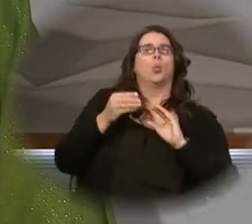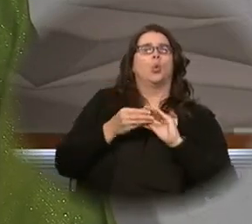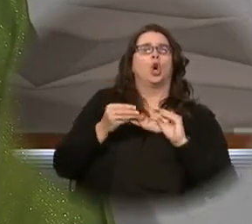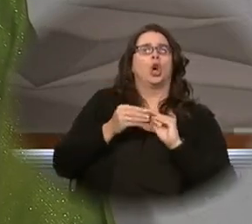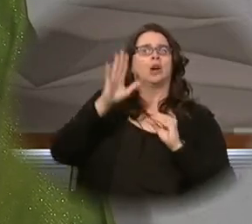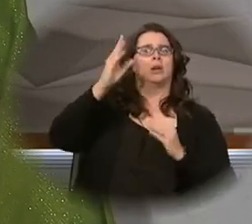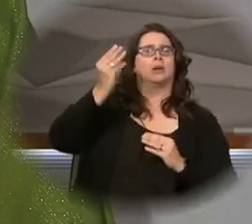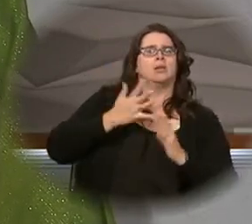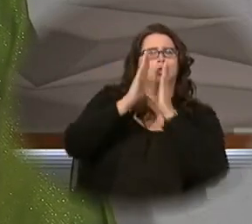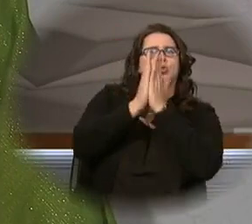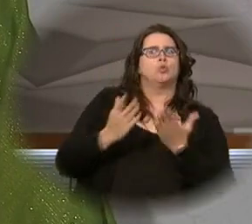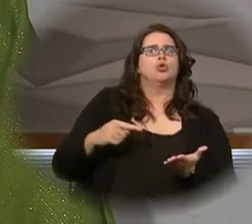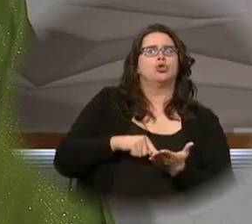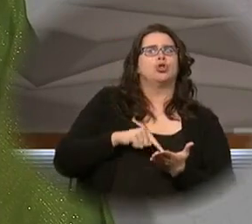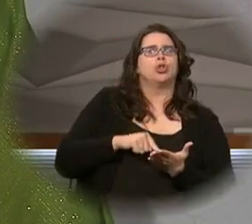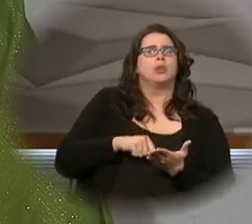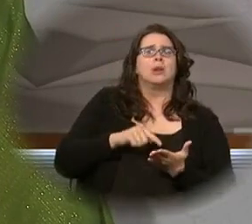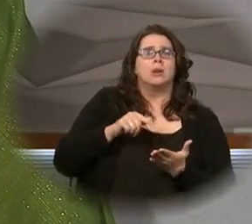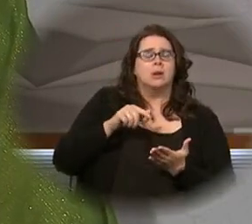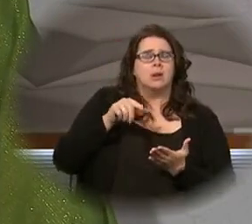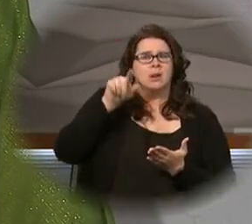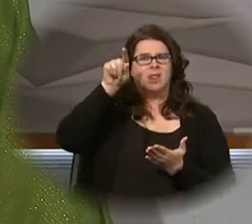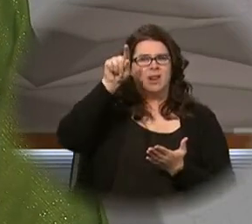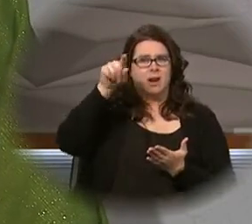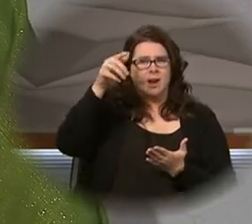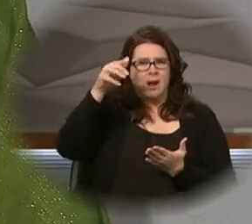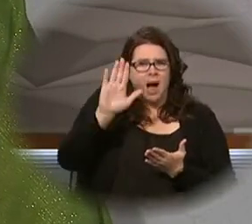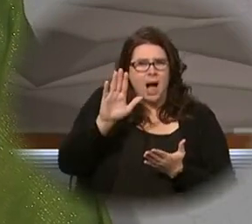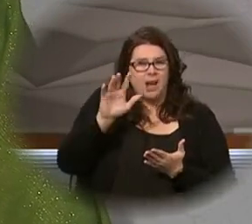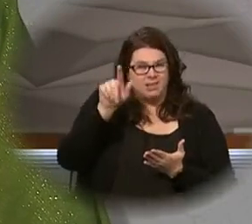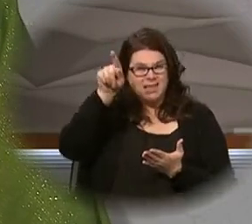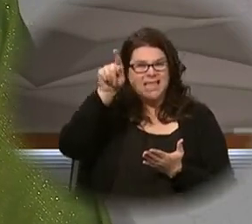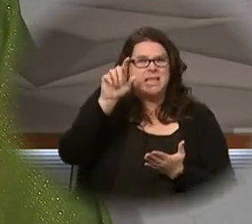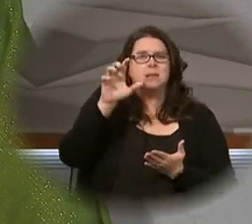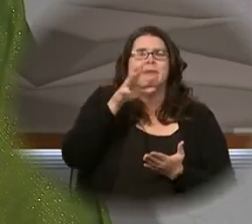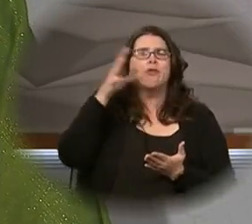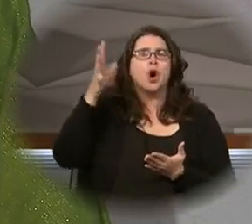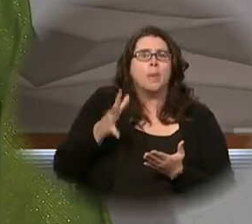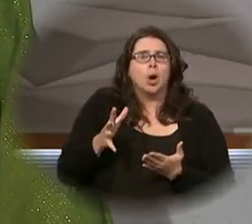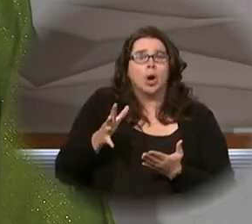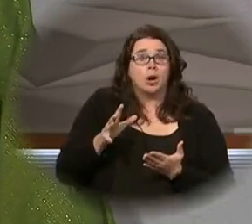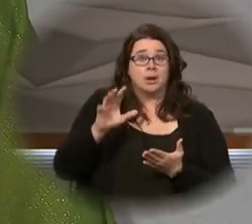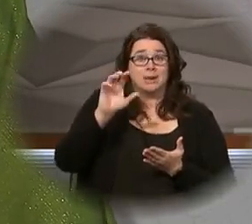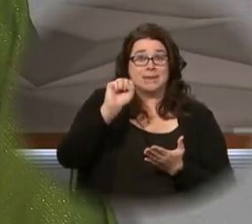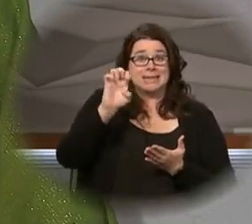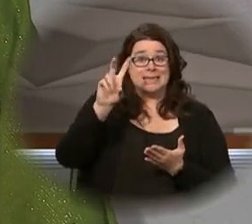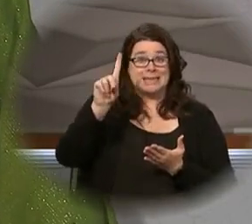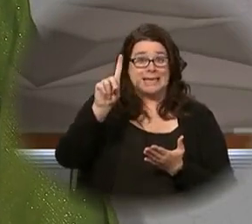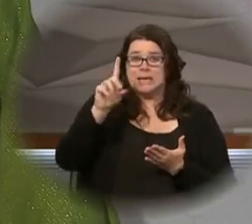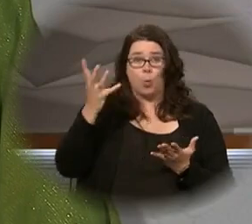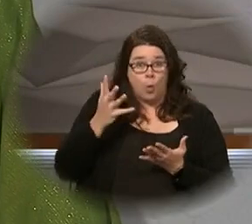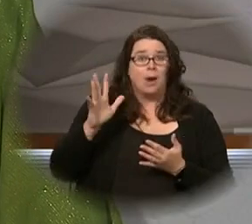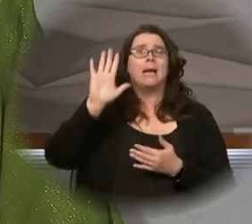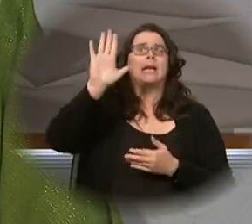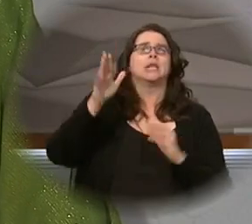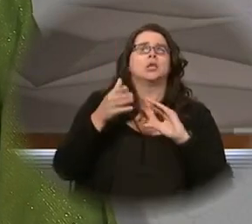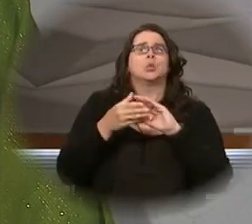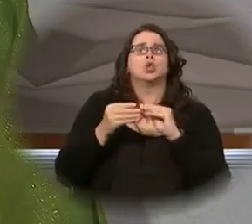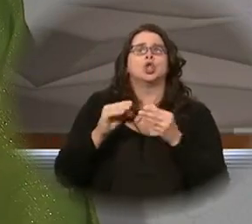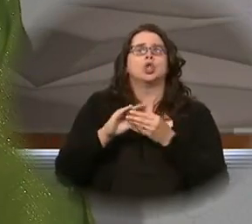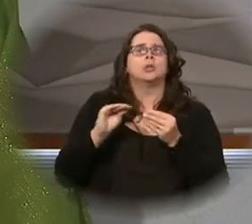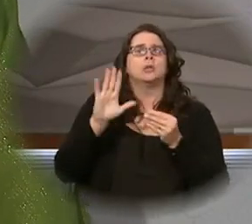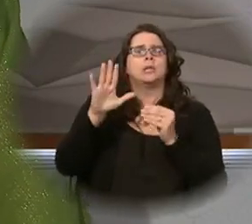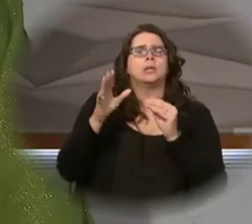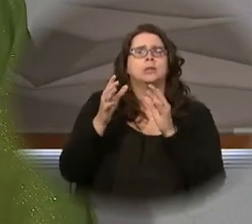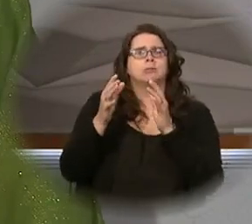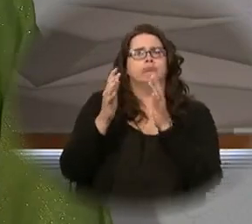God being careless and sowing on footpaths or among thorns or whatever it might be. It is about